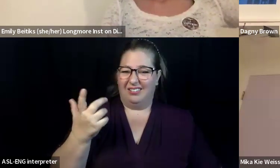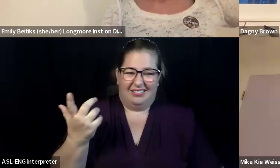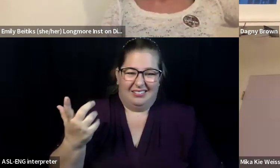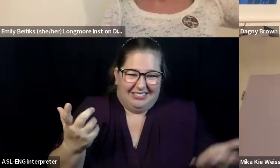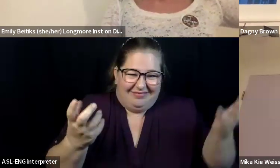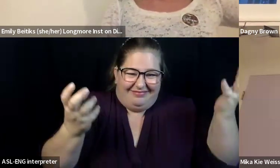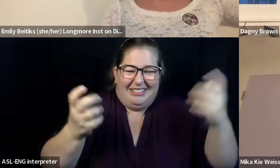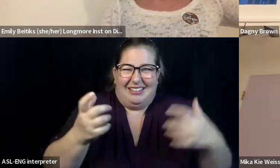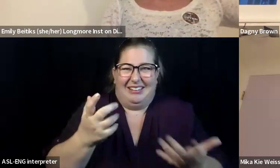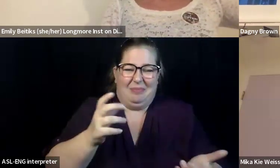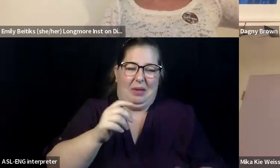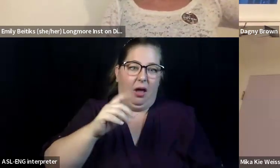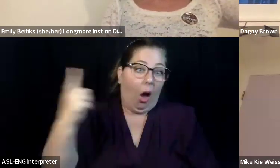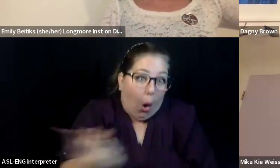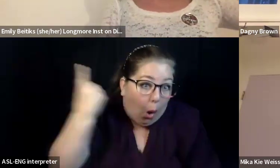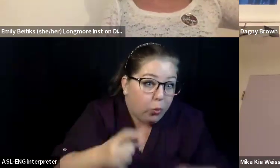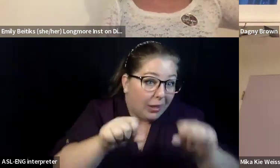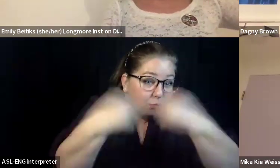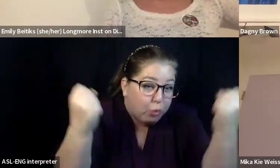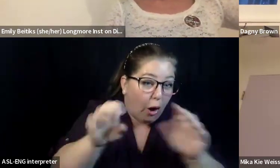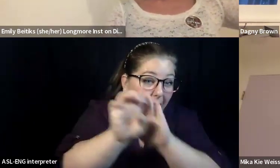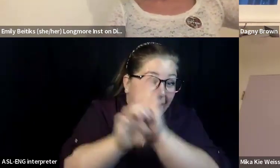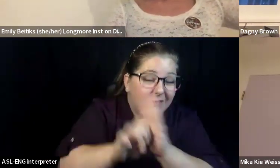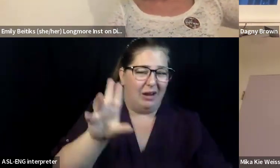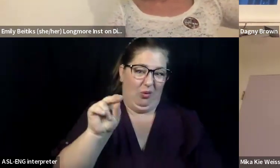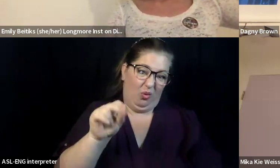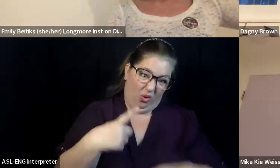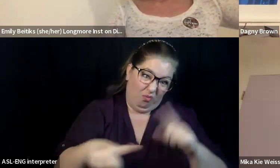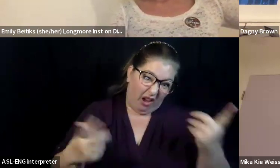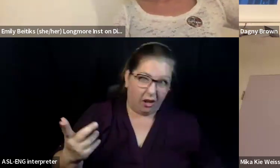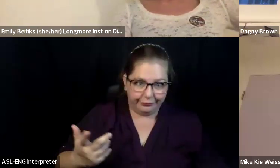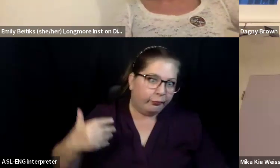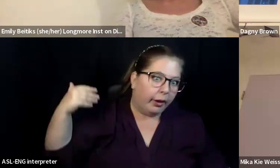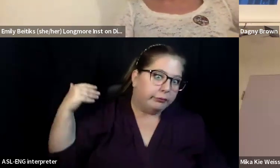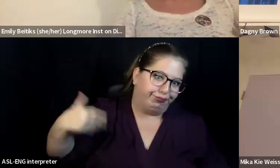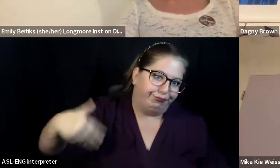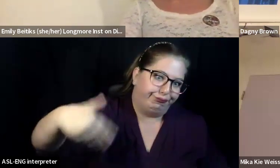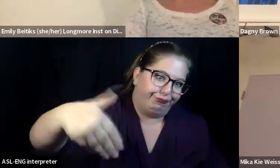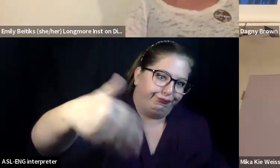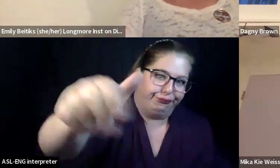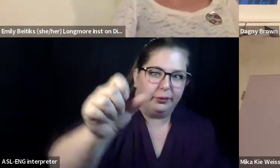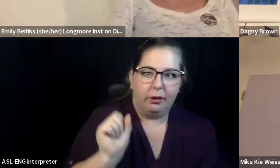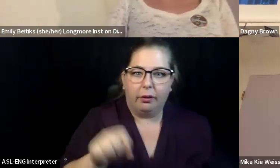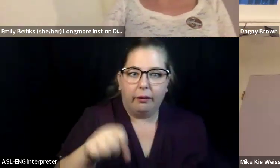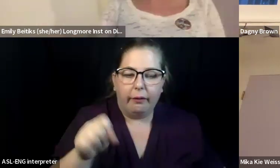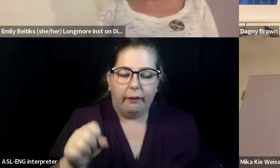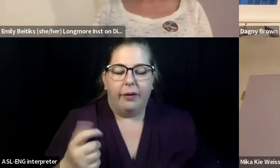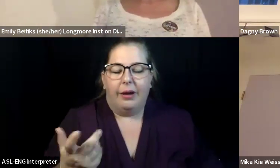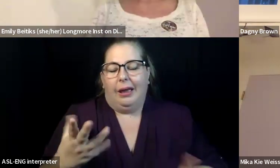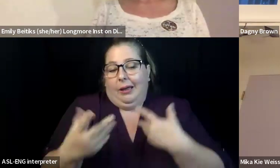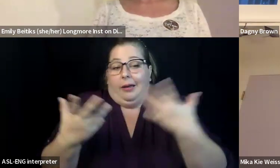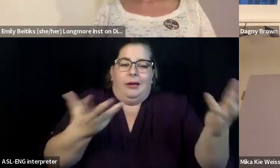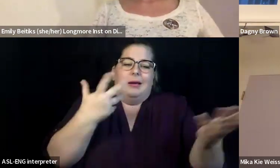there it's, it's, it's, I don't know, maybe it's just me, but I find getting around in there confusing.